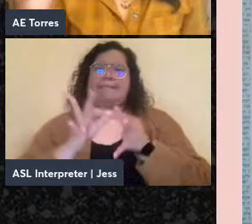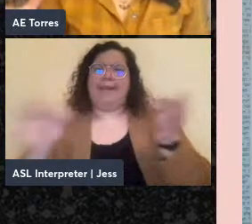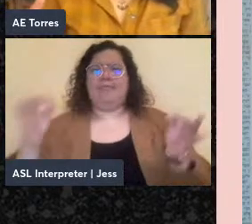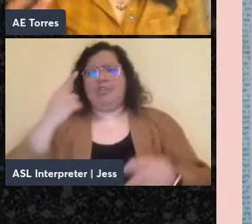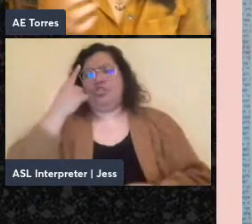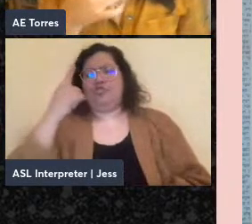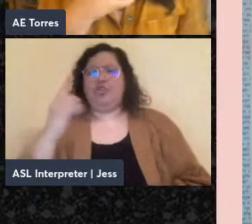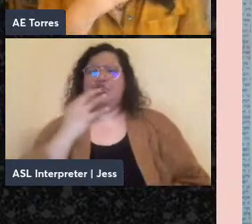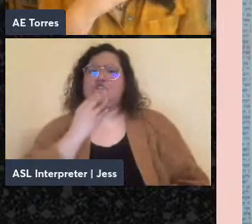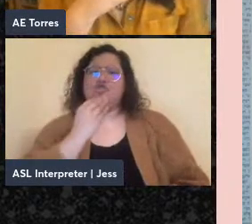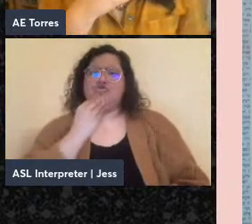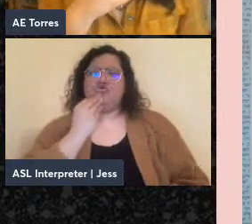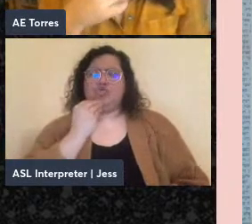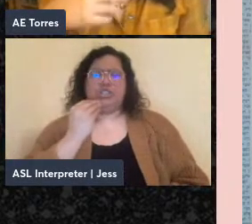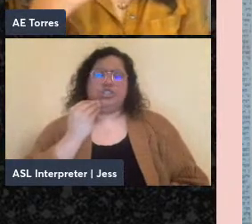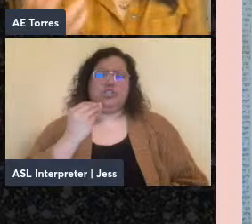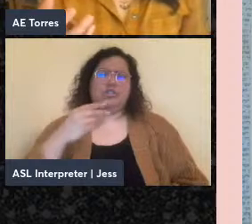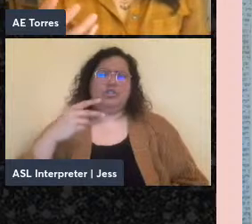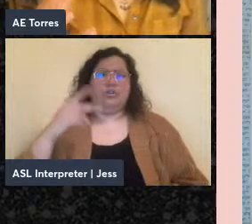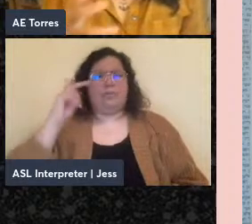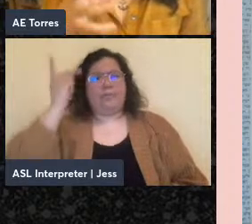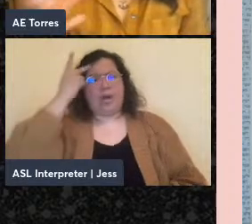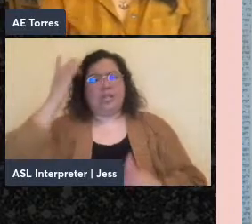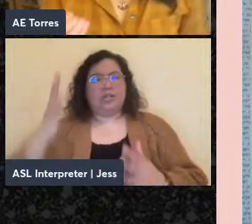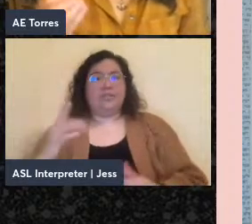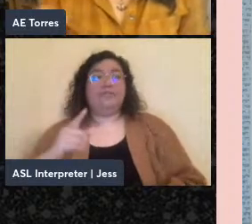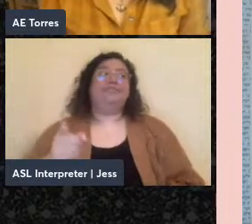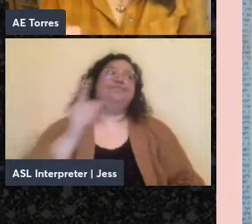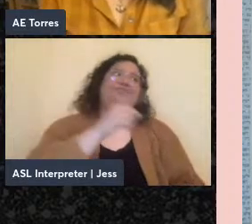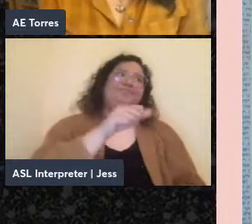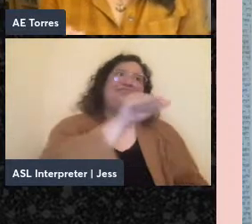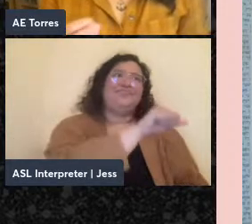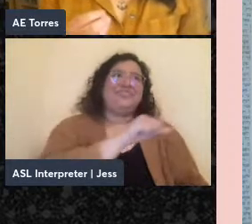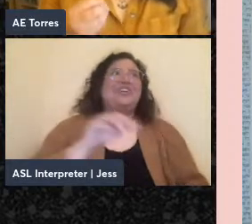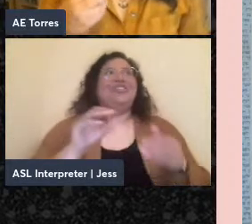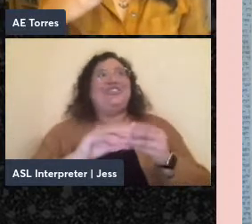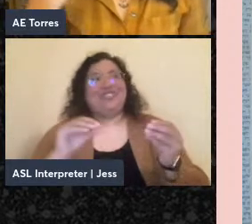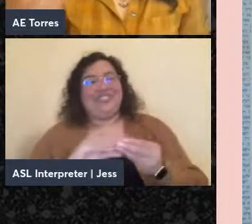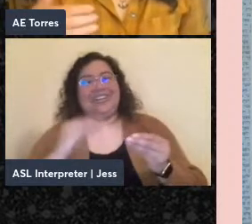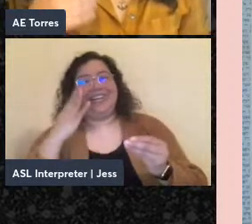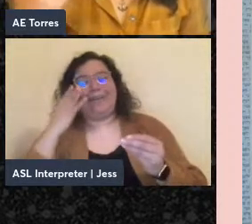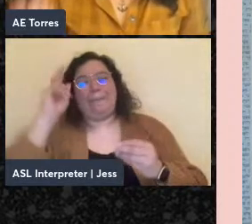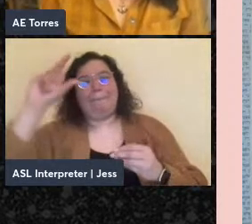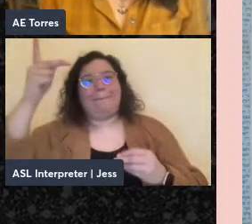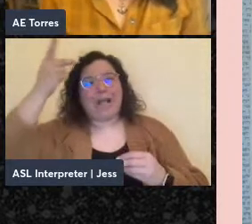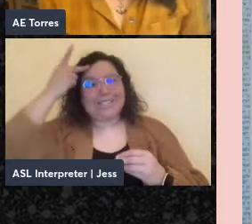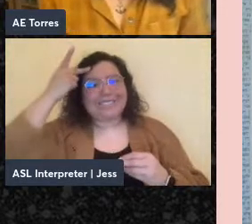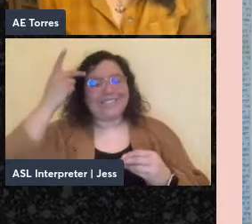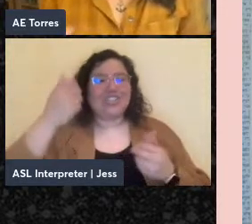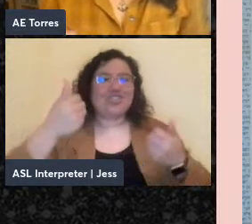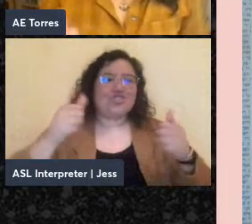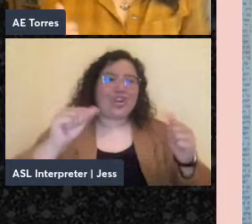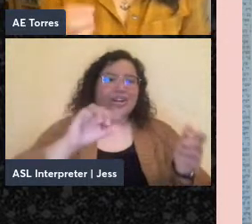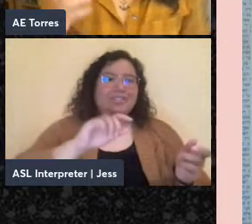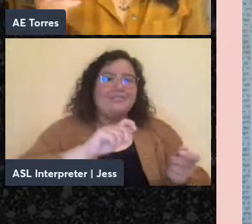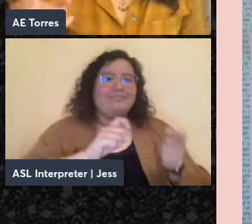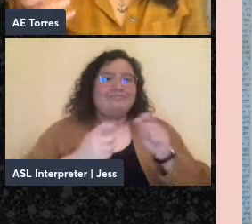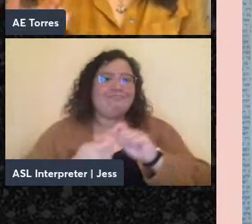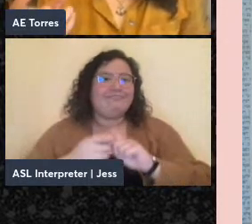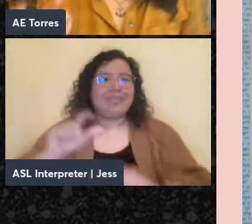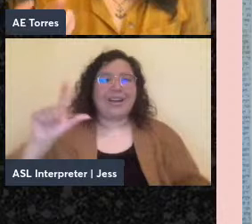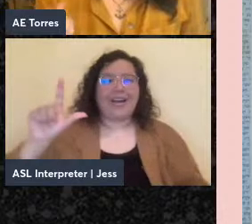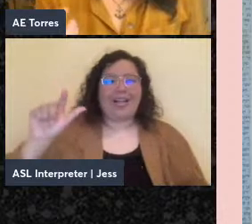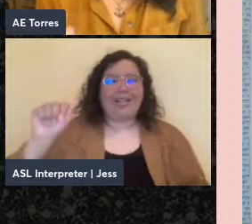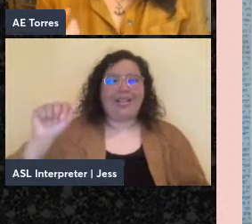in the, under Ataturk as well, there were kind of politics around the transformation of Ladino. This is not